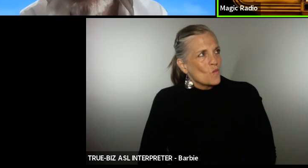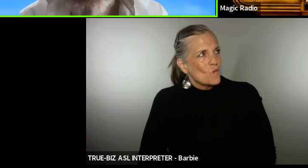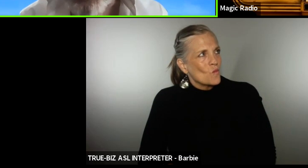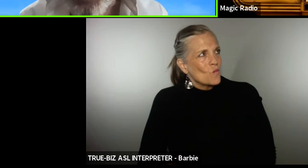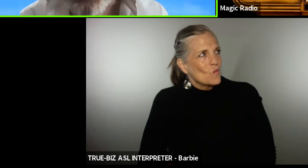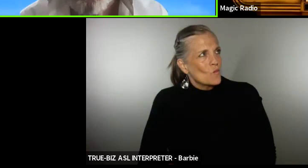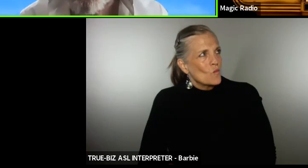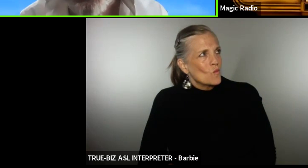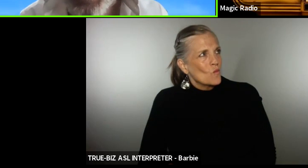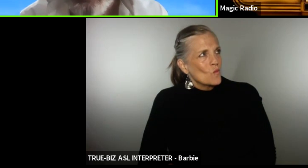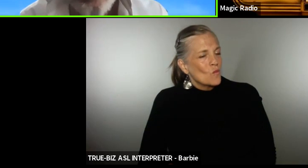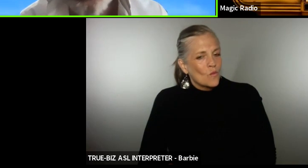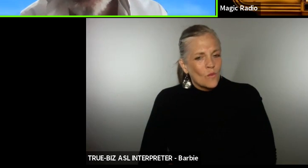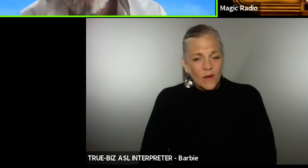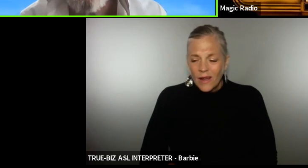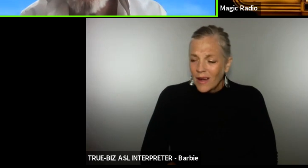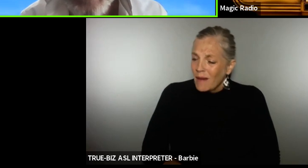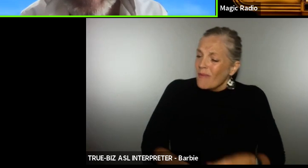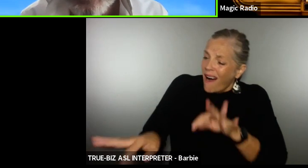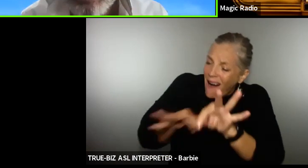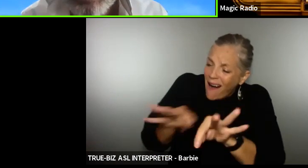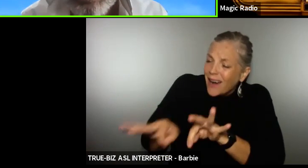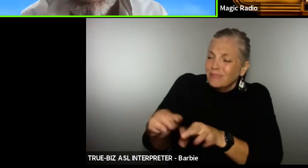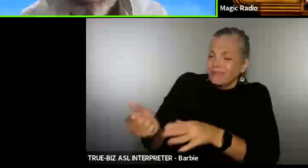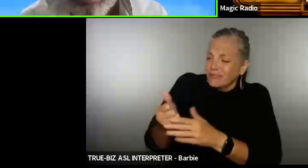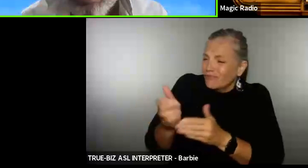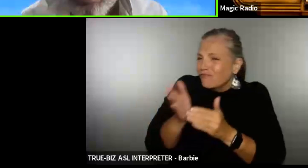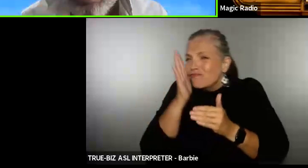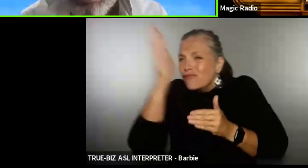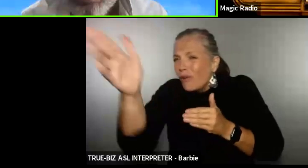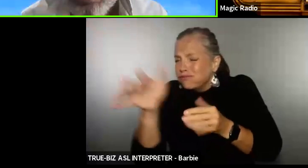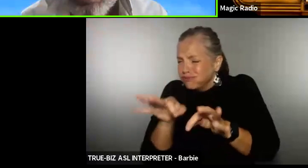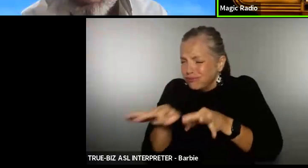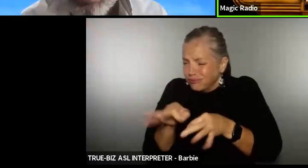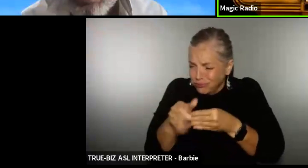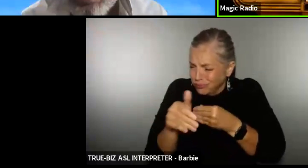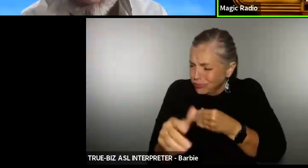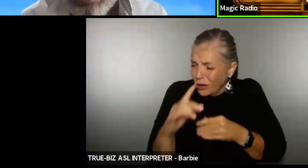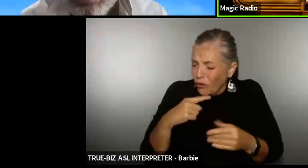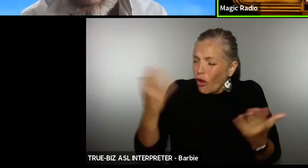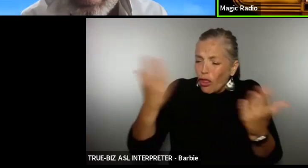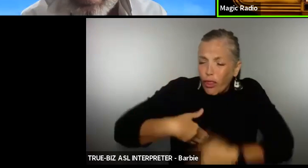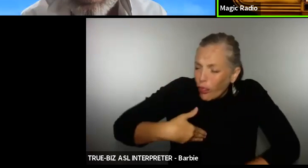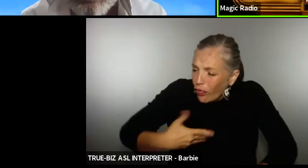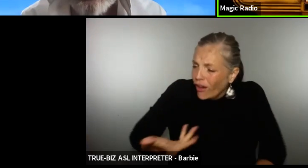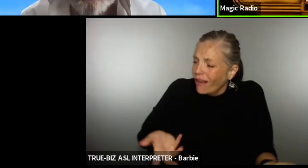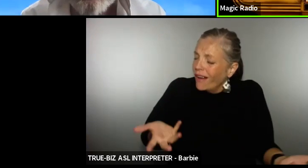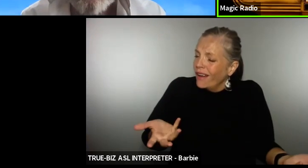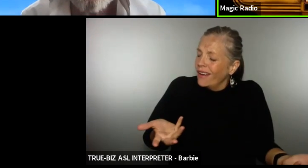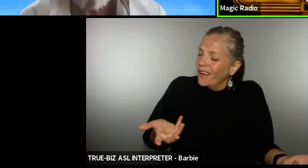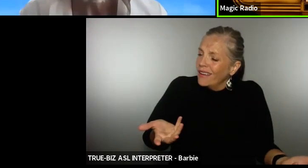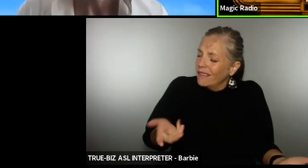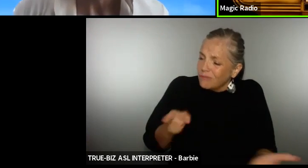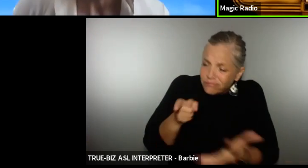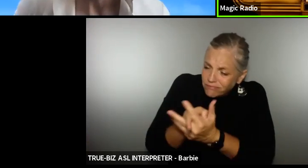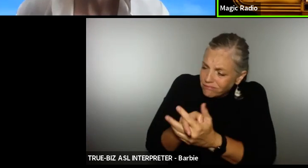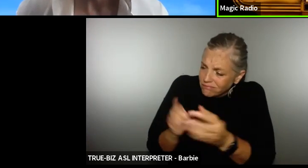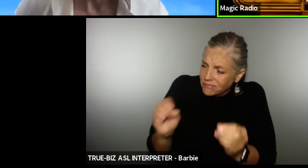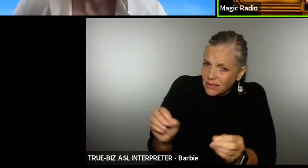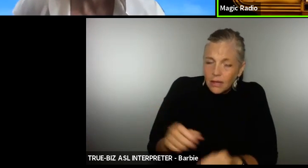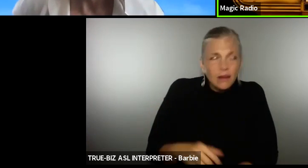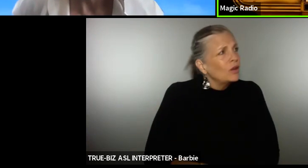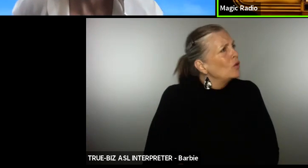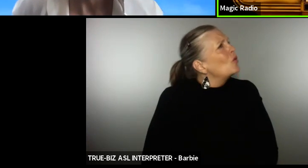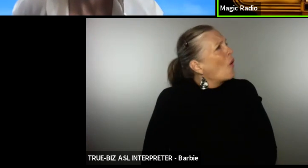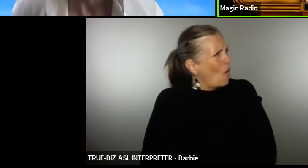haven't you heard a word I just said I have and I think I